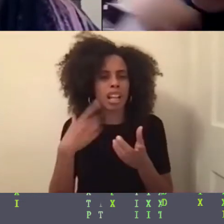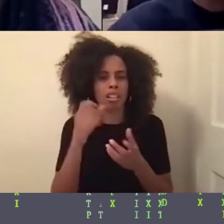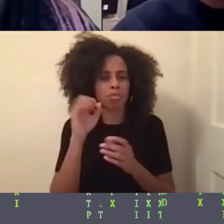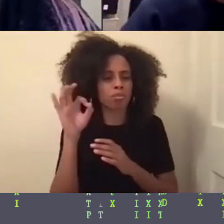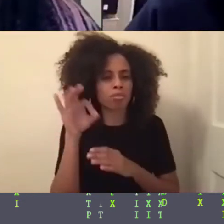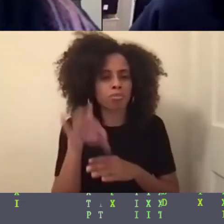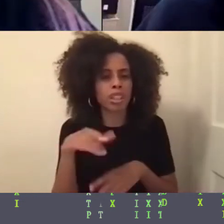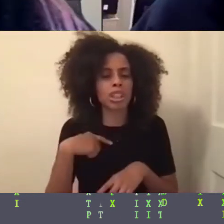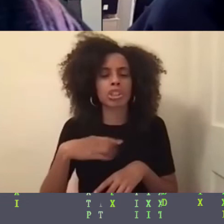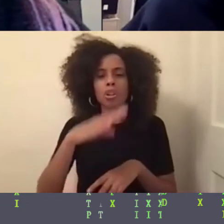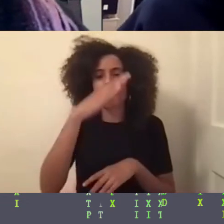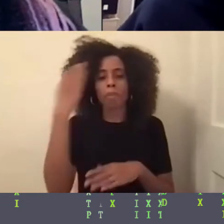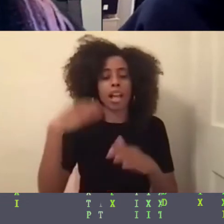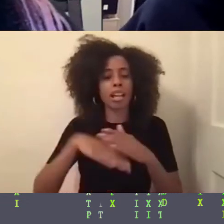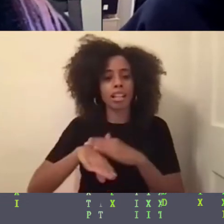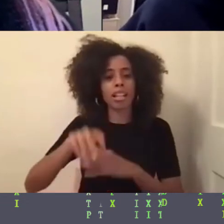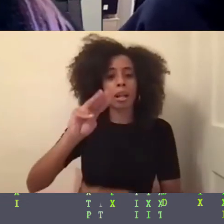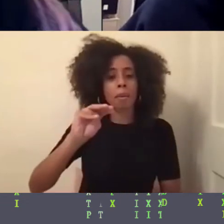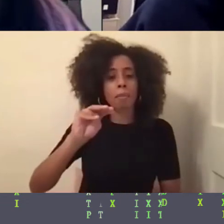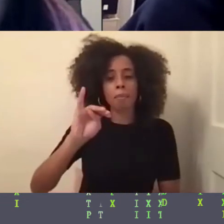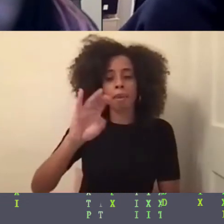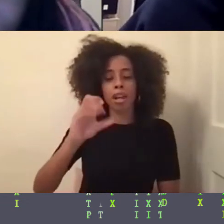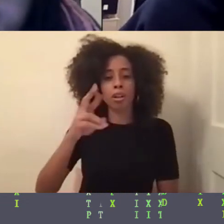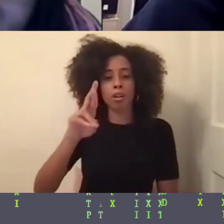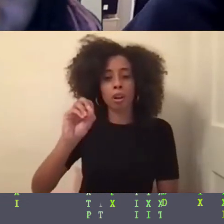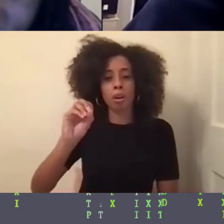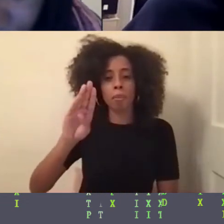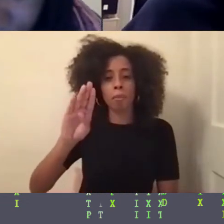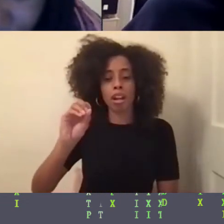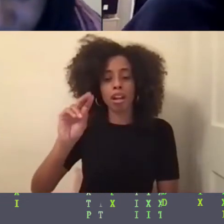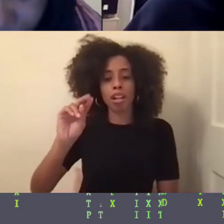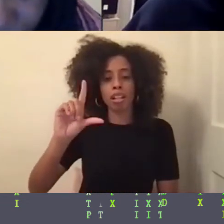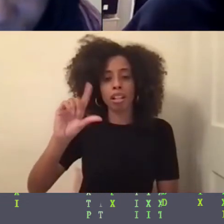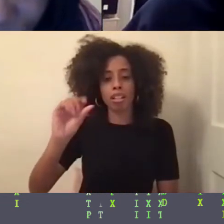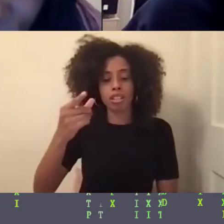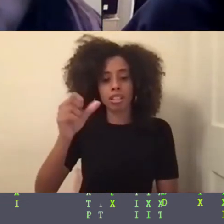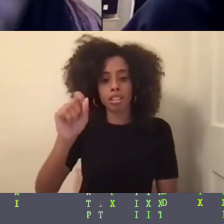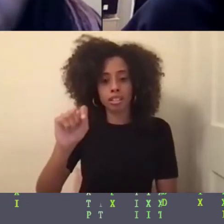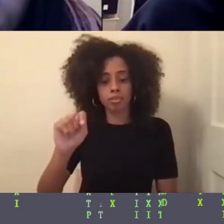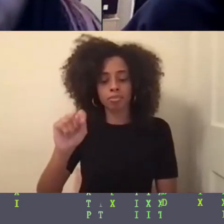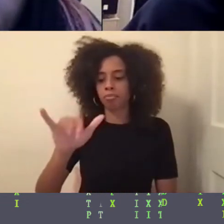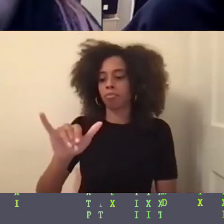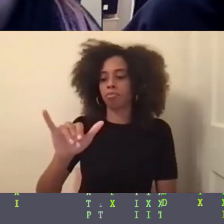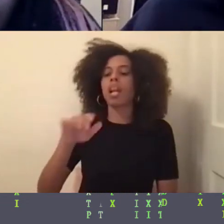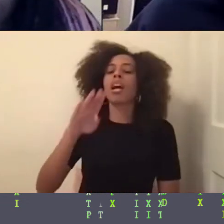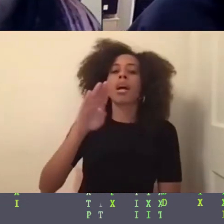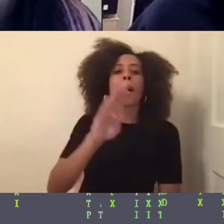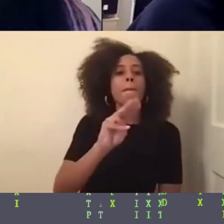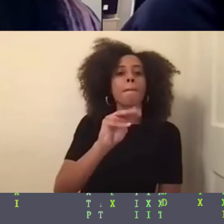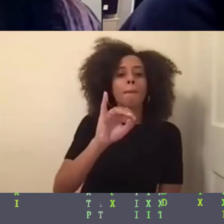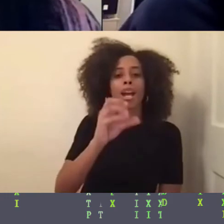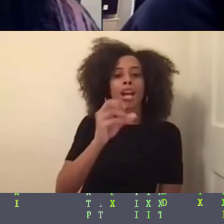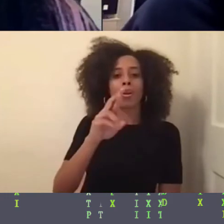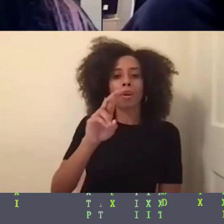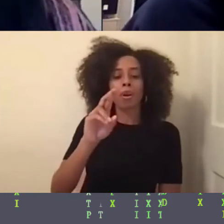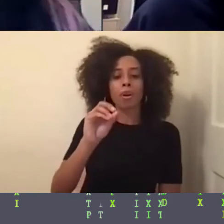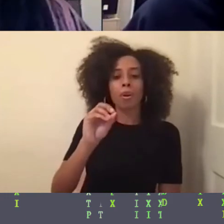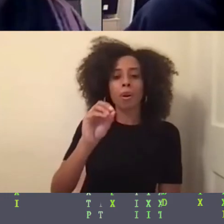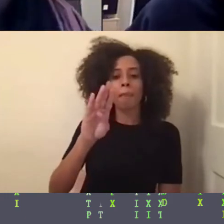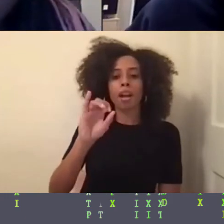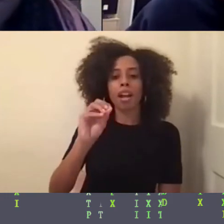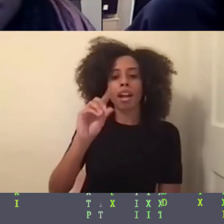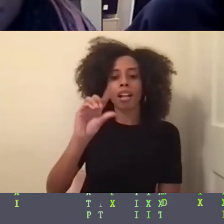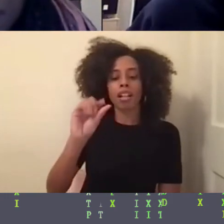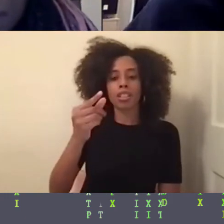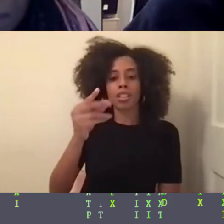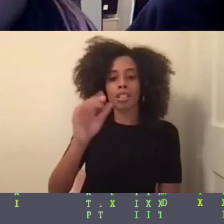microbiologists, but they just, um, the founders had a code of conduct. And I think that's, it felt a little like, oh, like, I thought we were friends, but it was